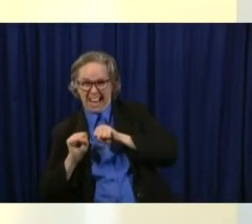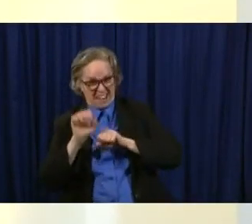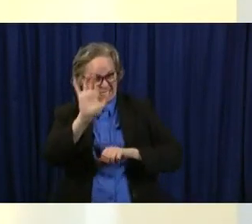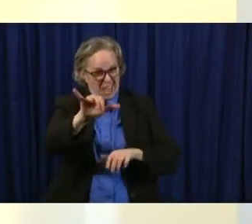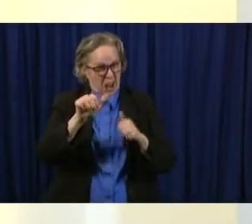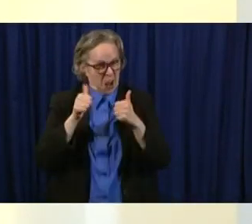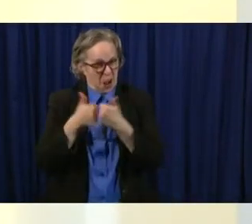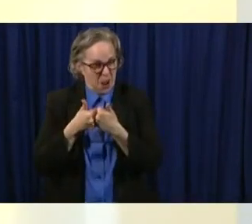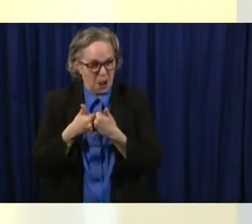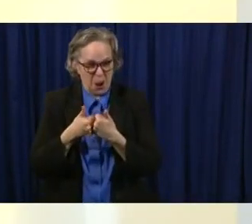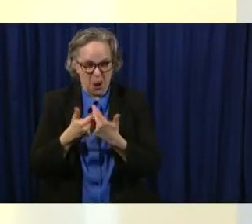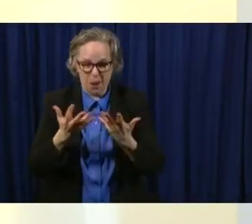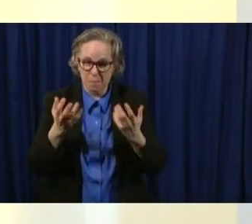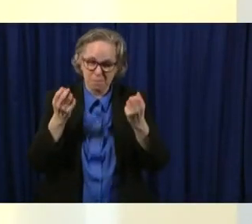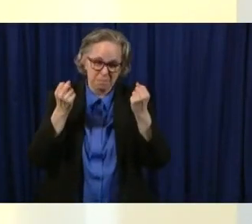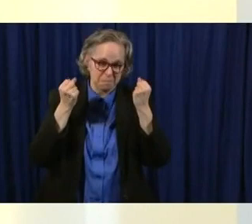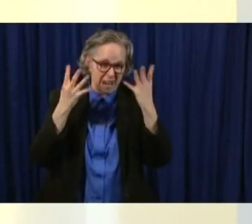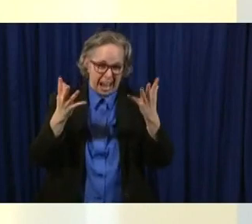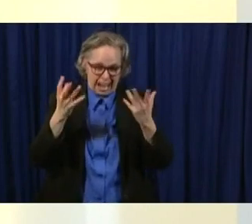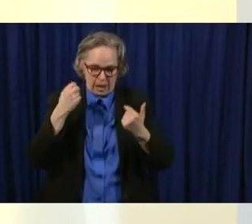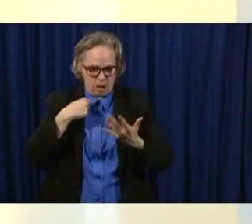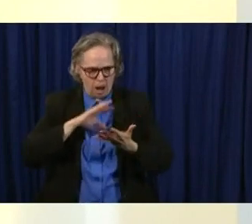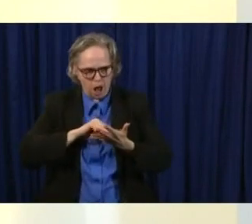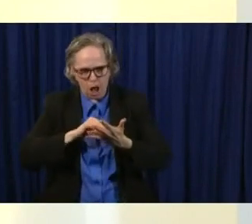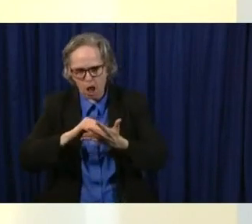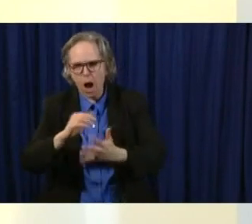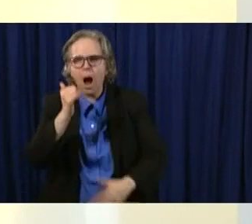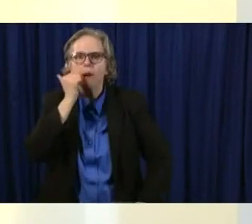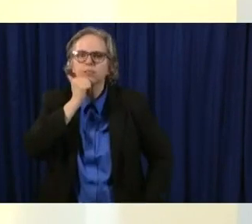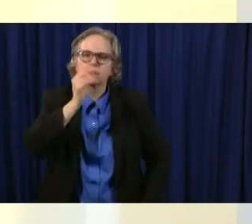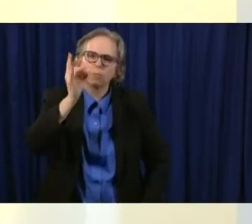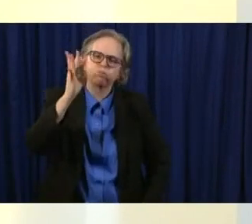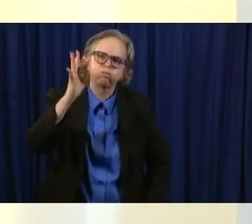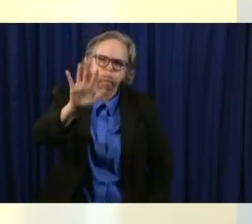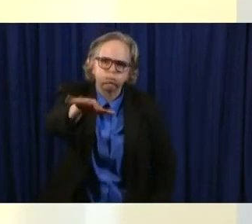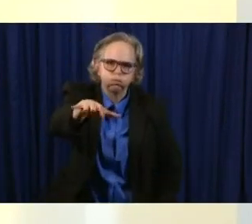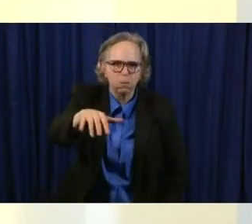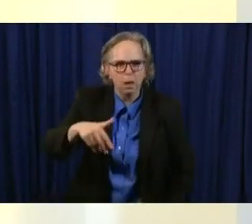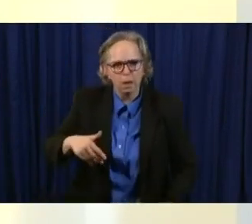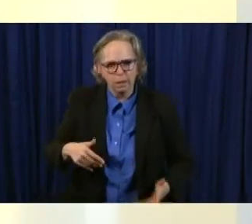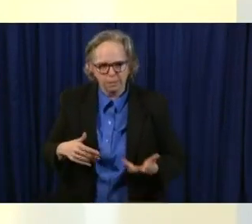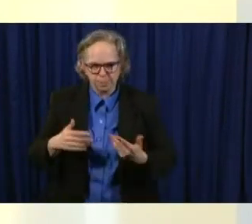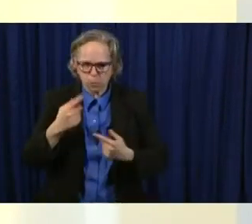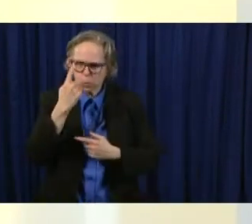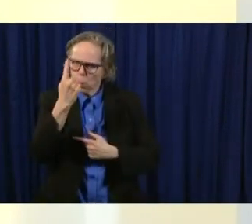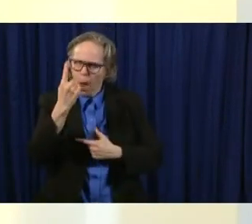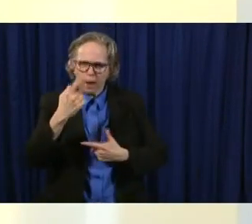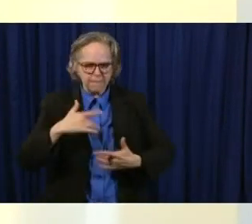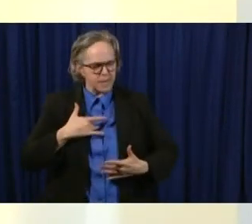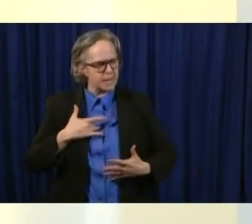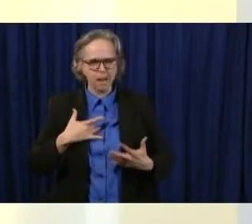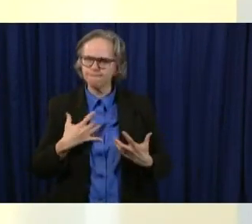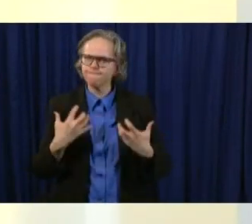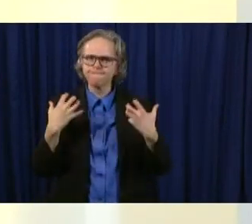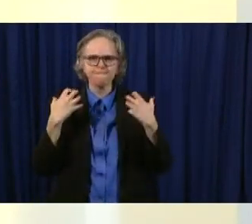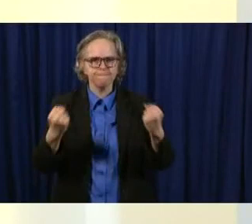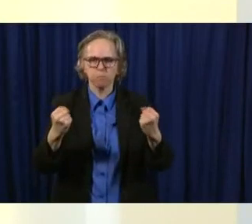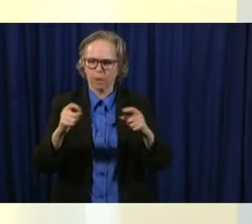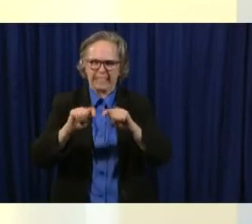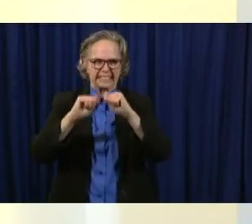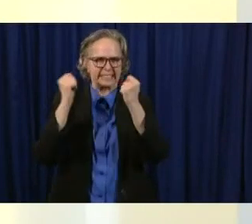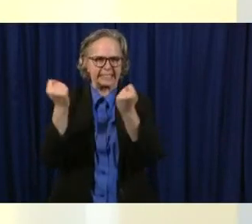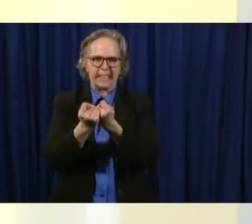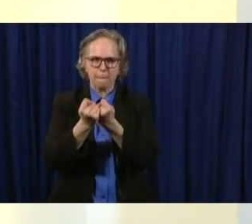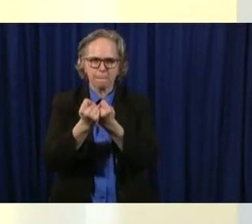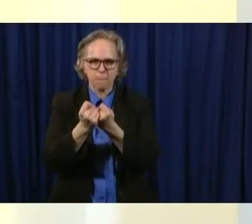are knowing and learning so much every day, one of the greatest strengths of our team is that they're listeners and